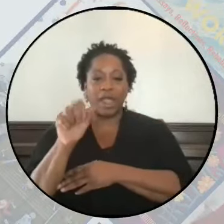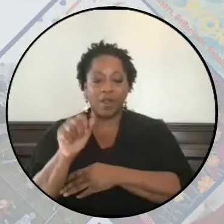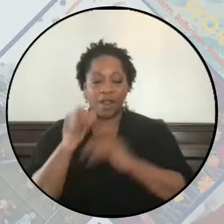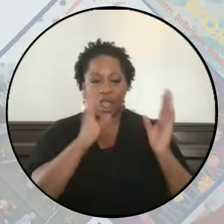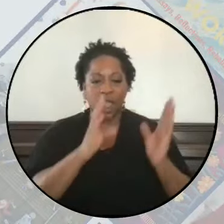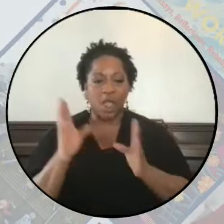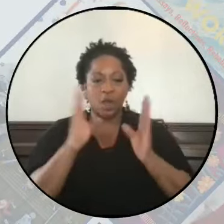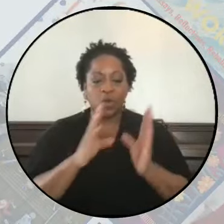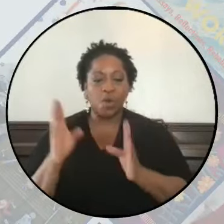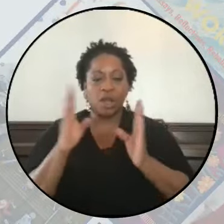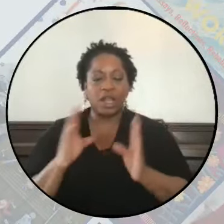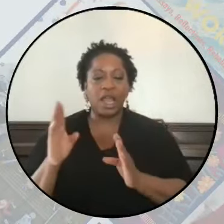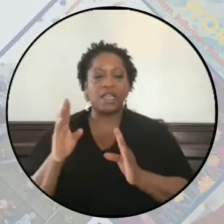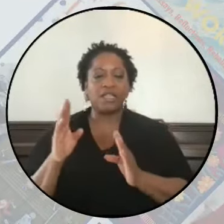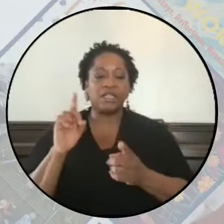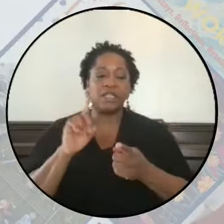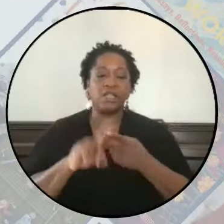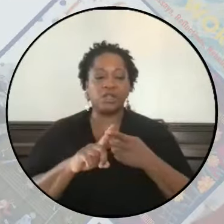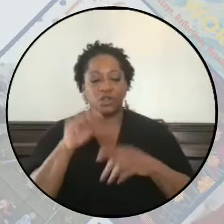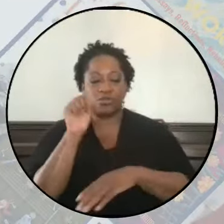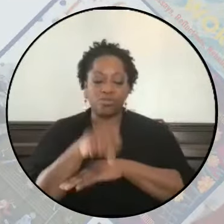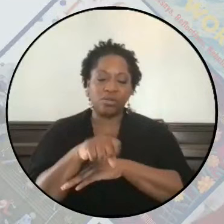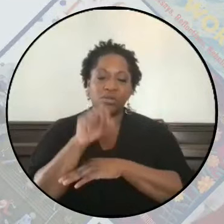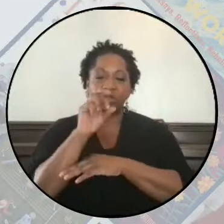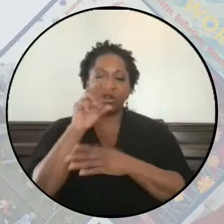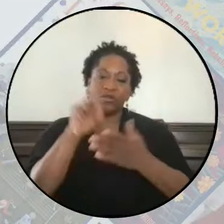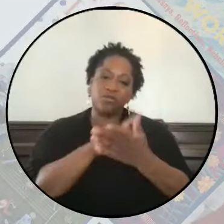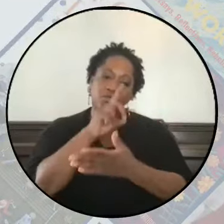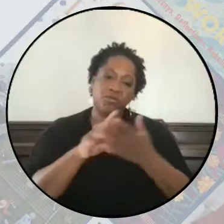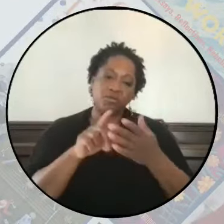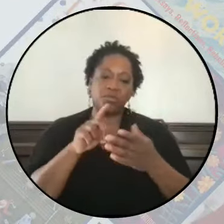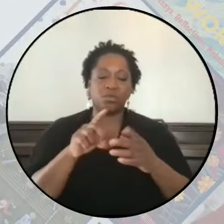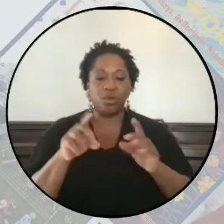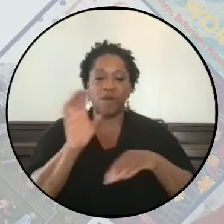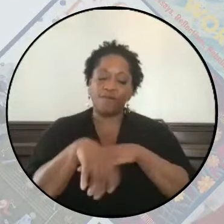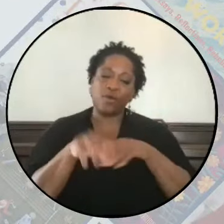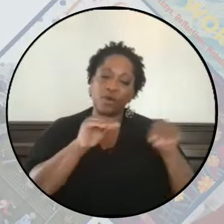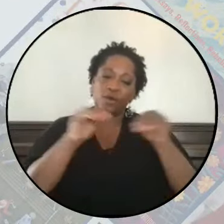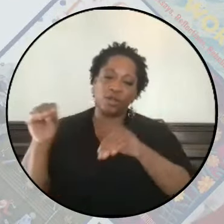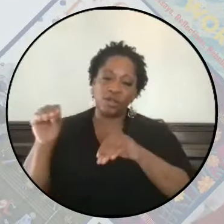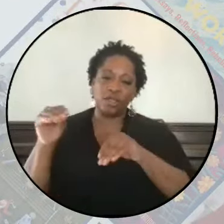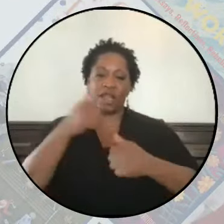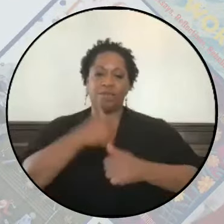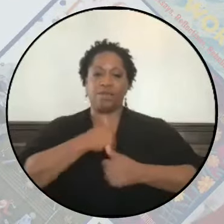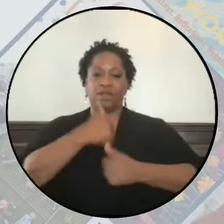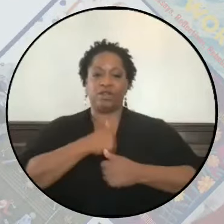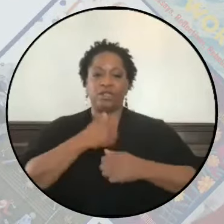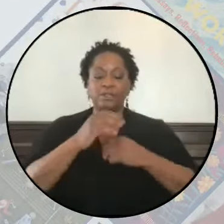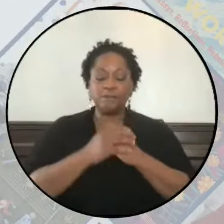organizing them to overturn racism, forced migration, and militarism.